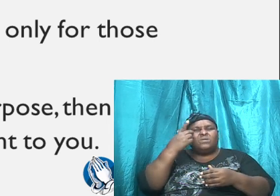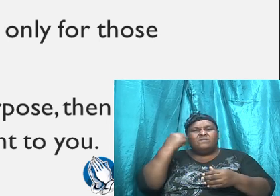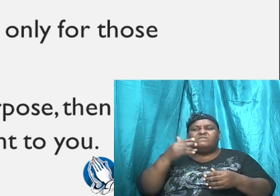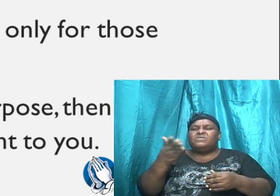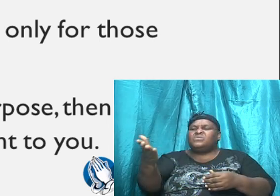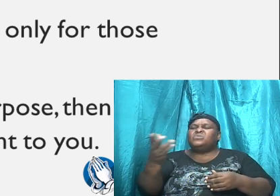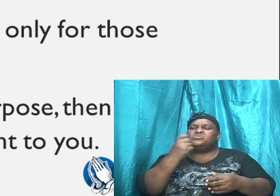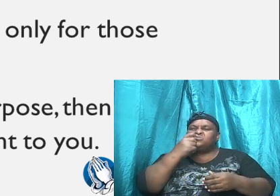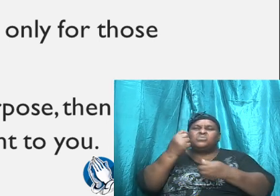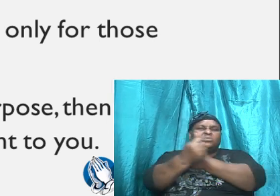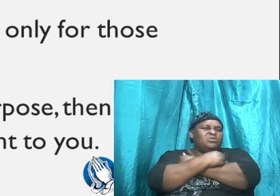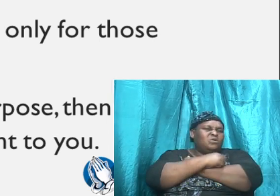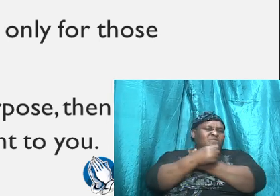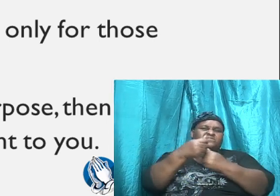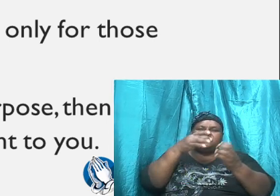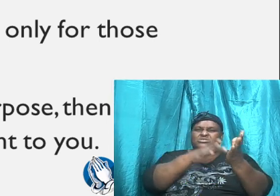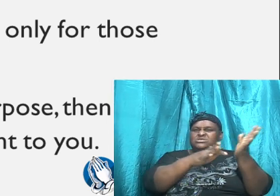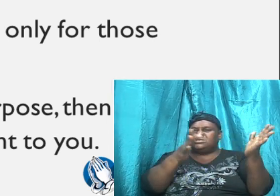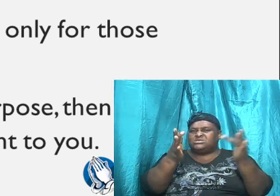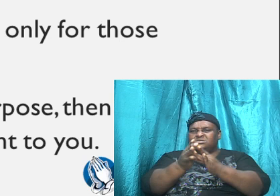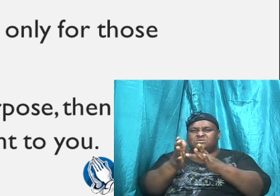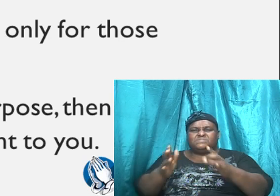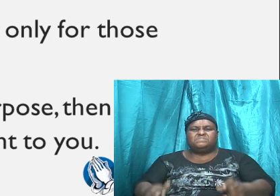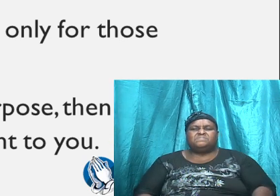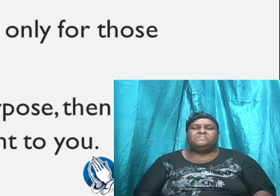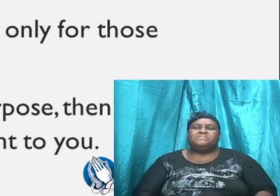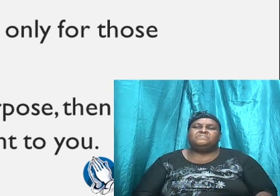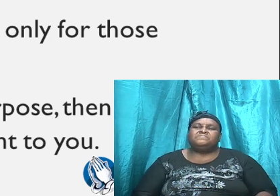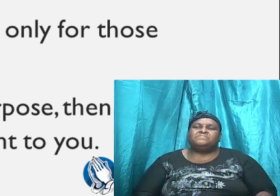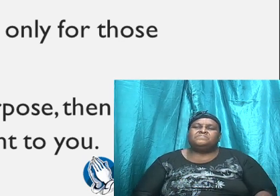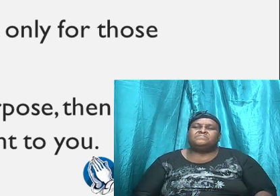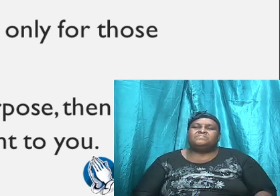God. And if we look at,